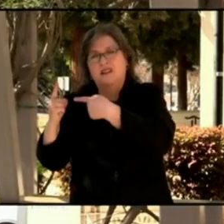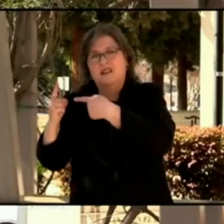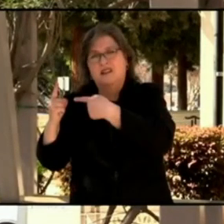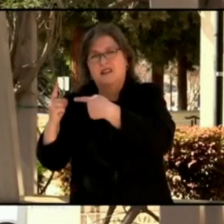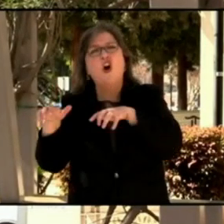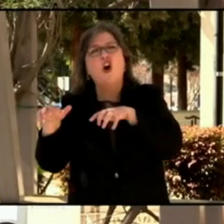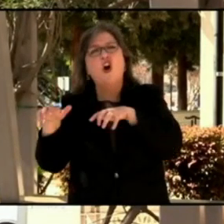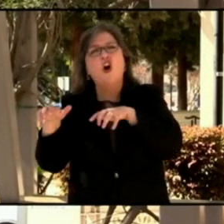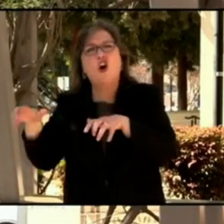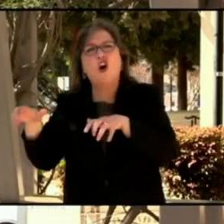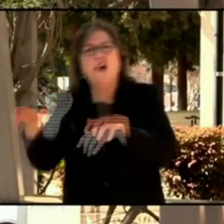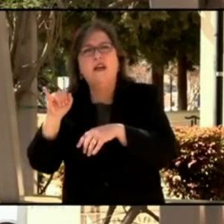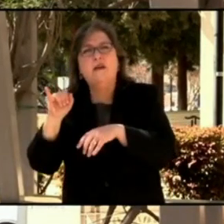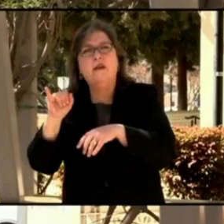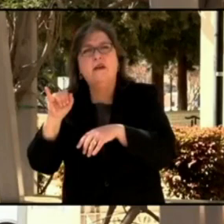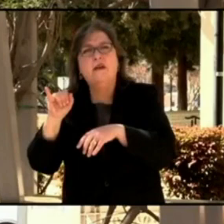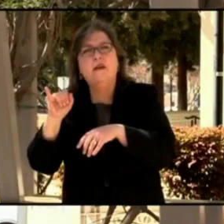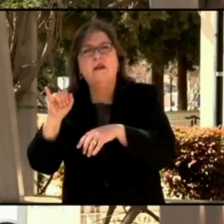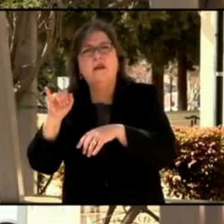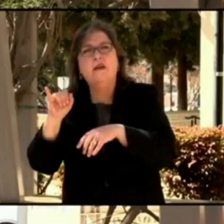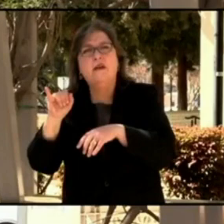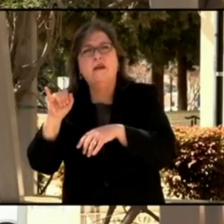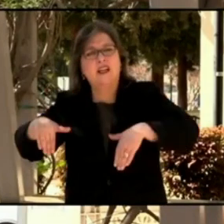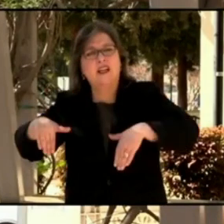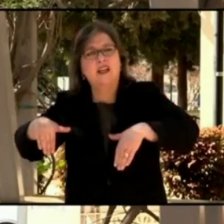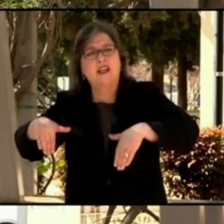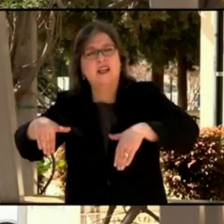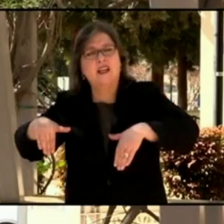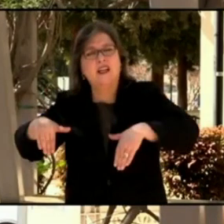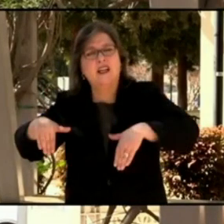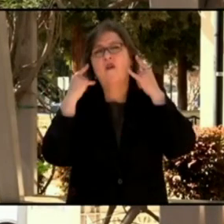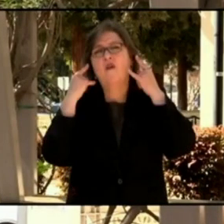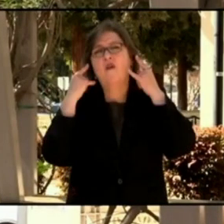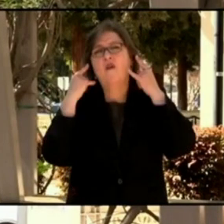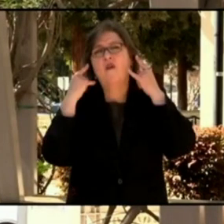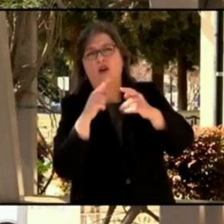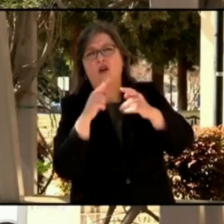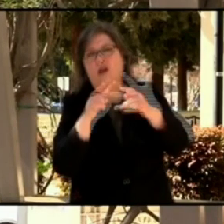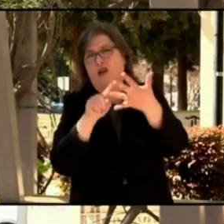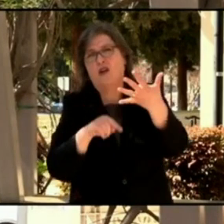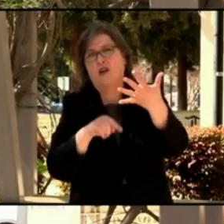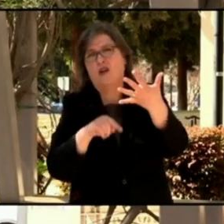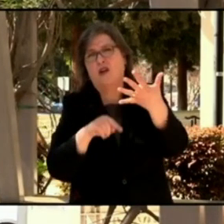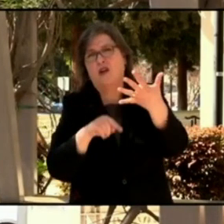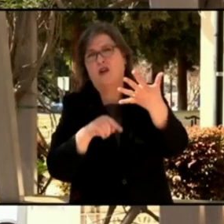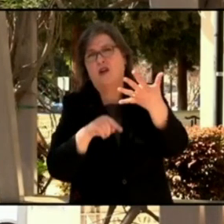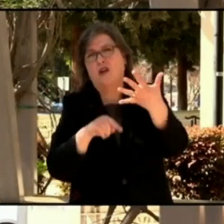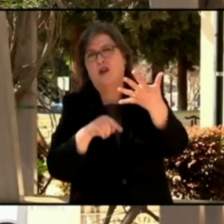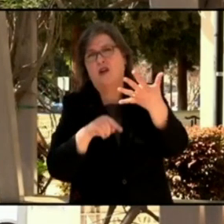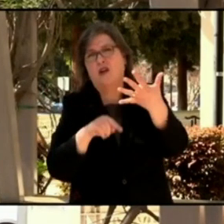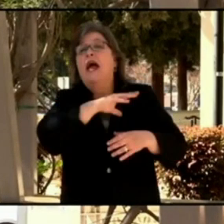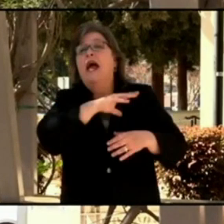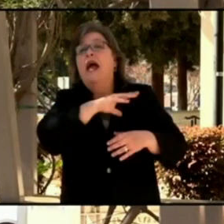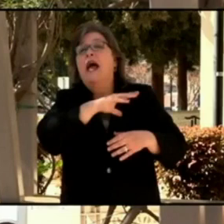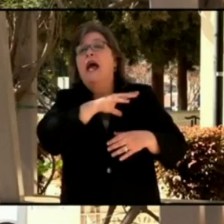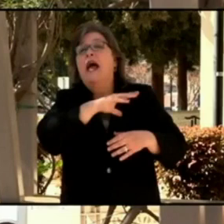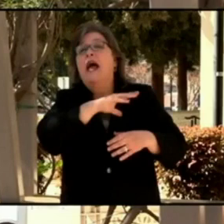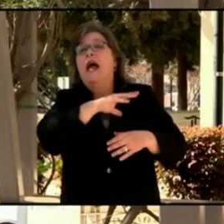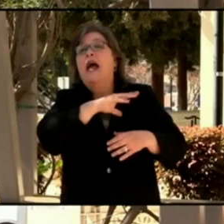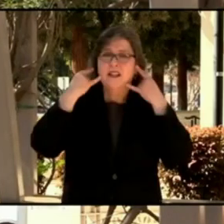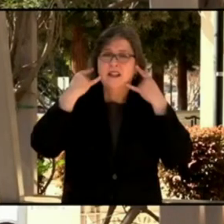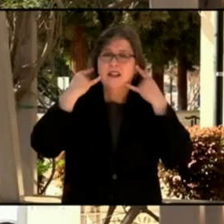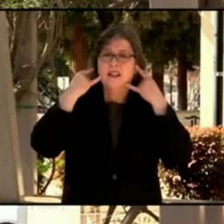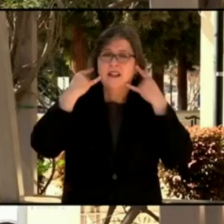excellent protection, against severe illness and death for those who are vaccinated. It's not 100%. No vaccine